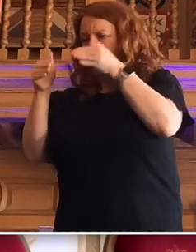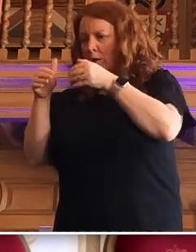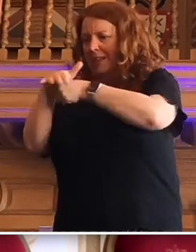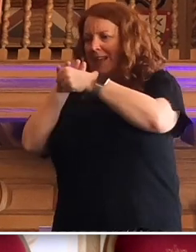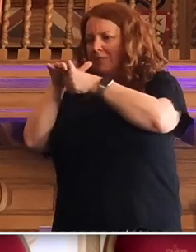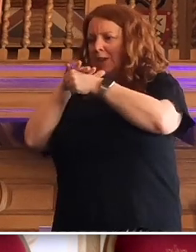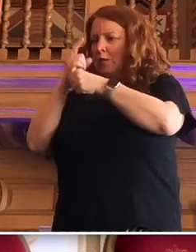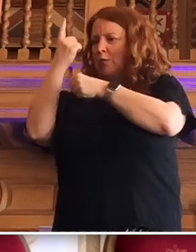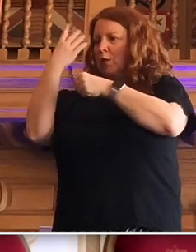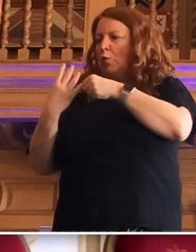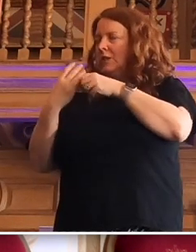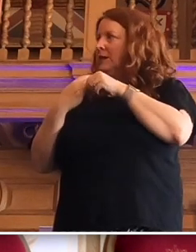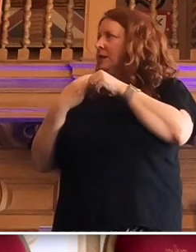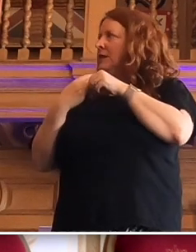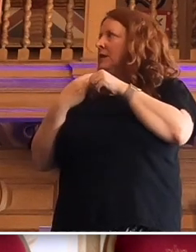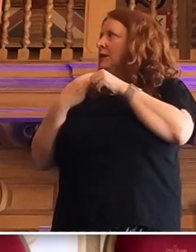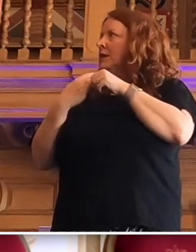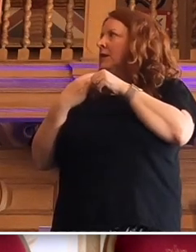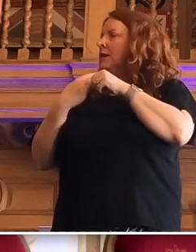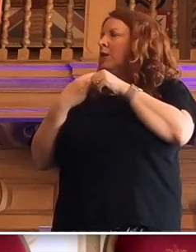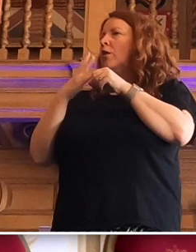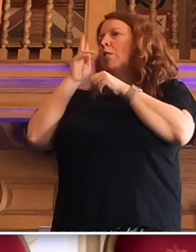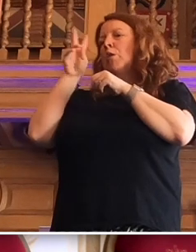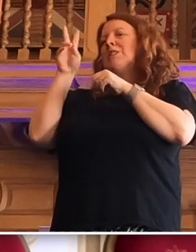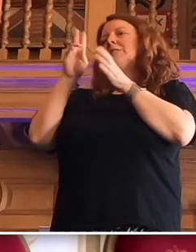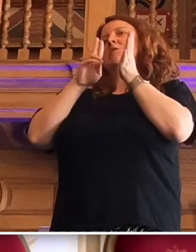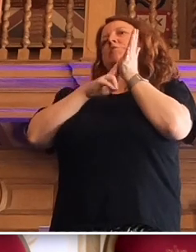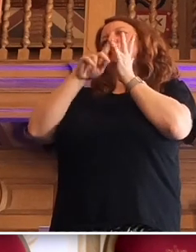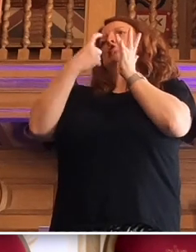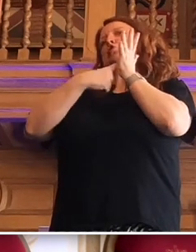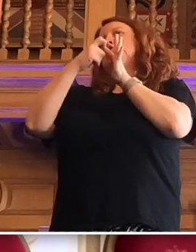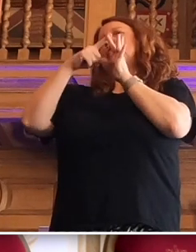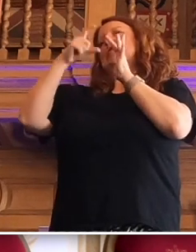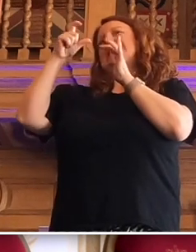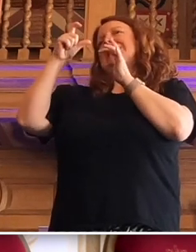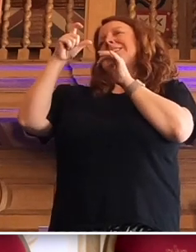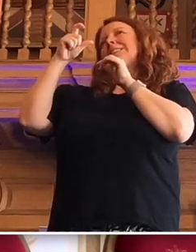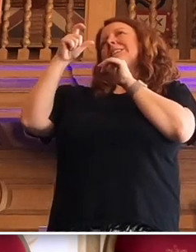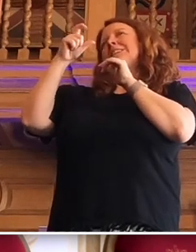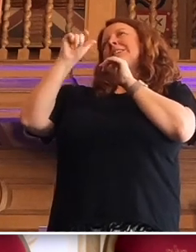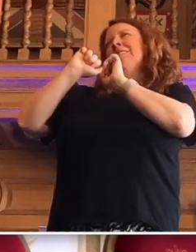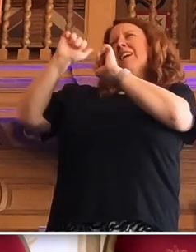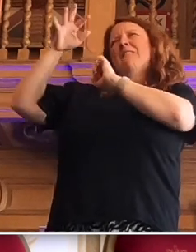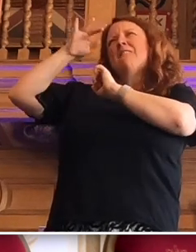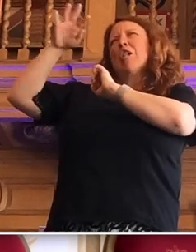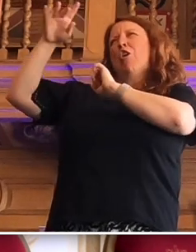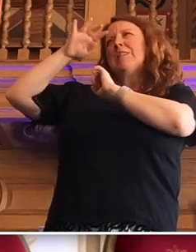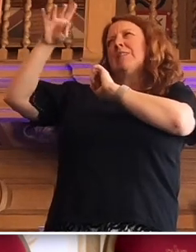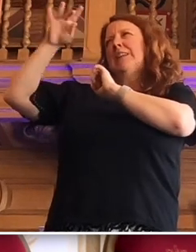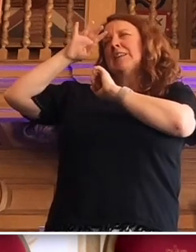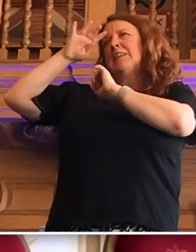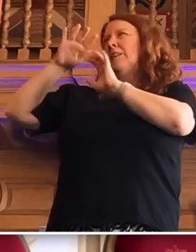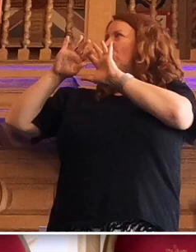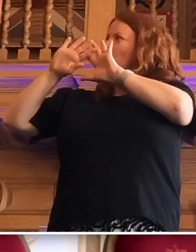We looked at Nordic countries, where their whole philosophy is universalist